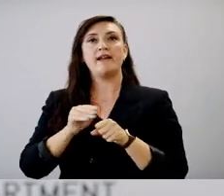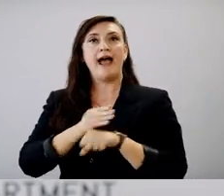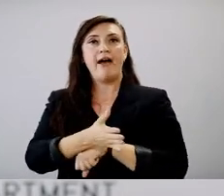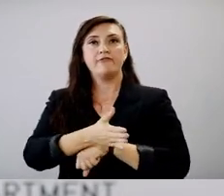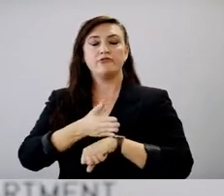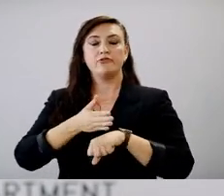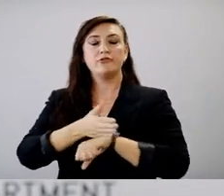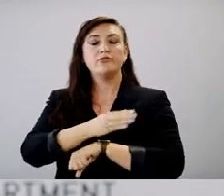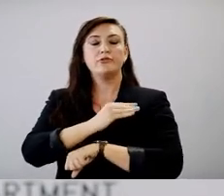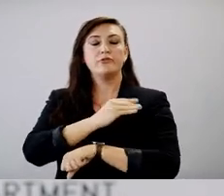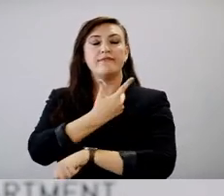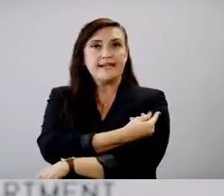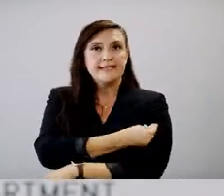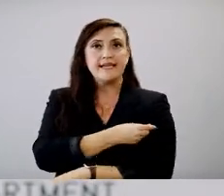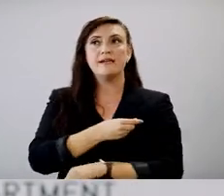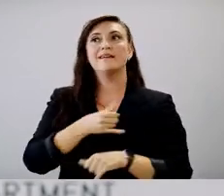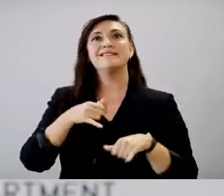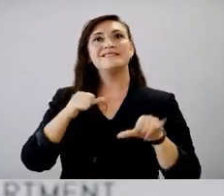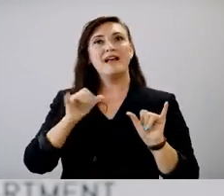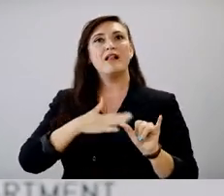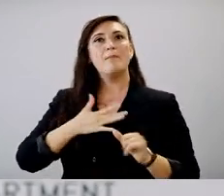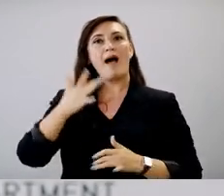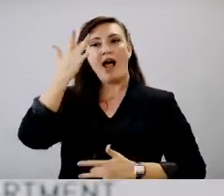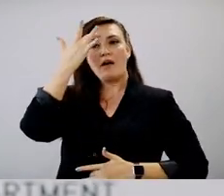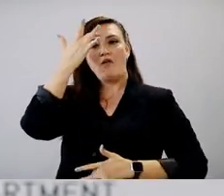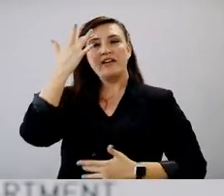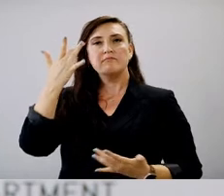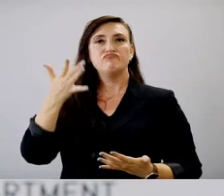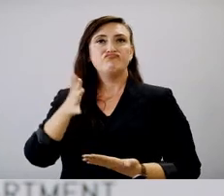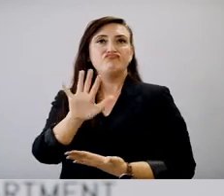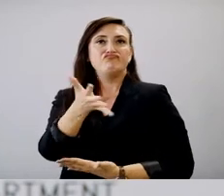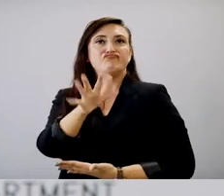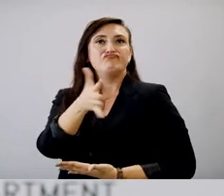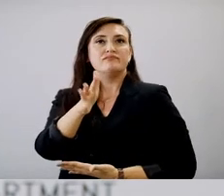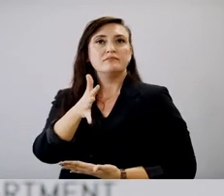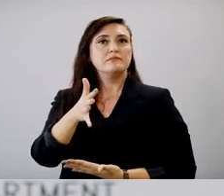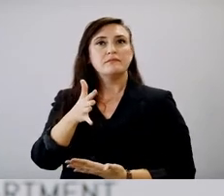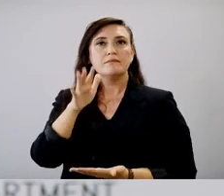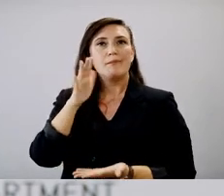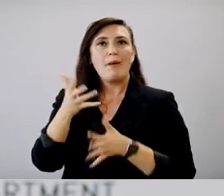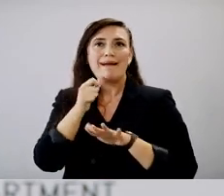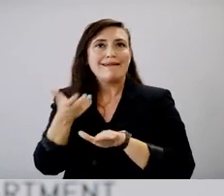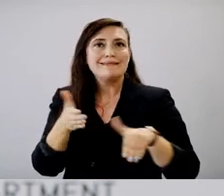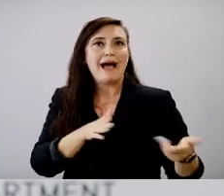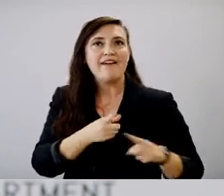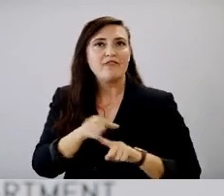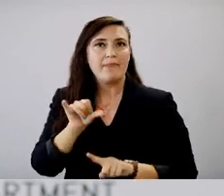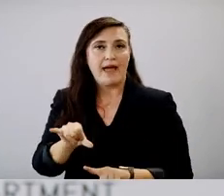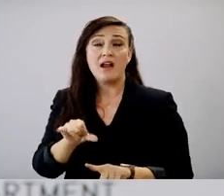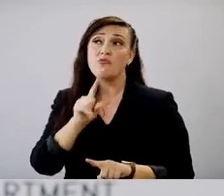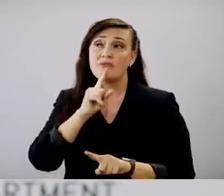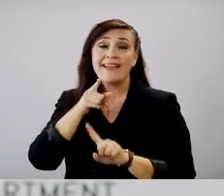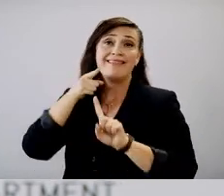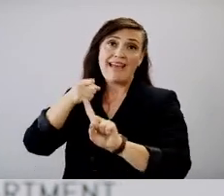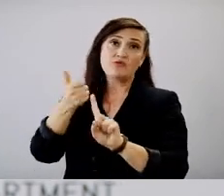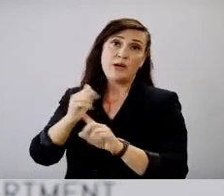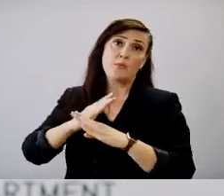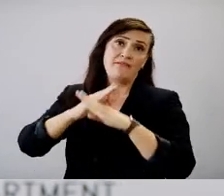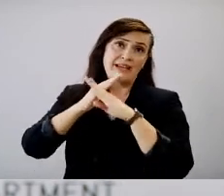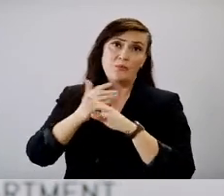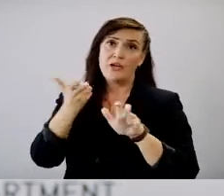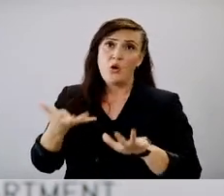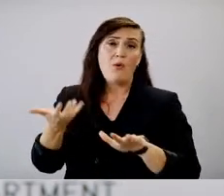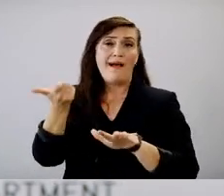to put you in the hospital and less likely for you to die from COVID-19, which is ultimately what we want to prevent everybody